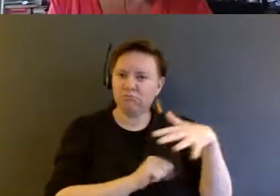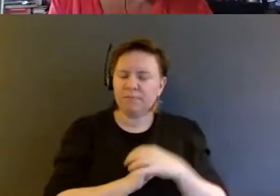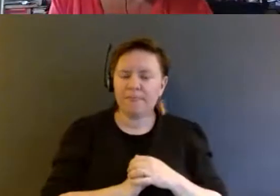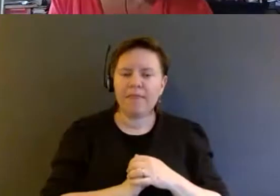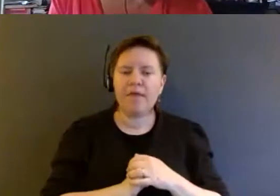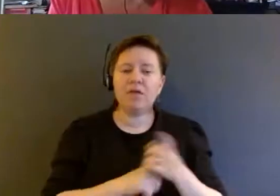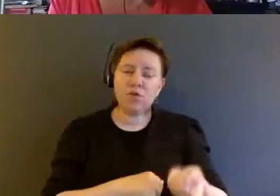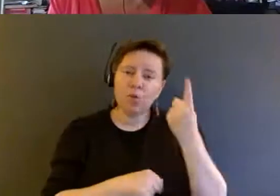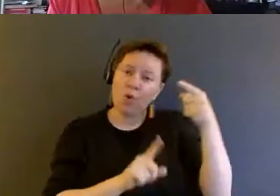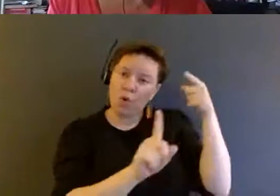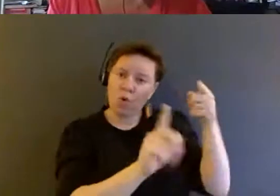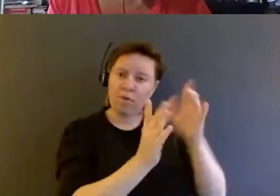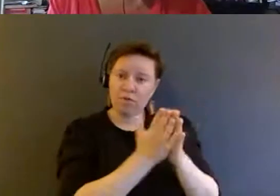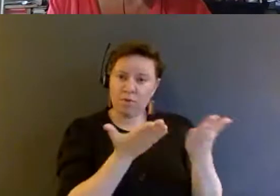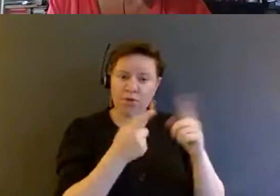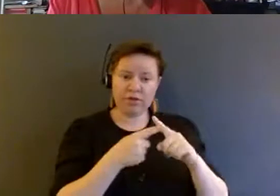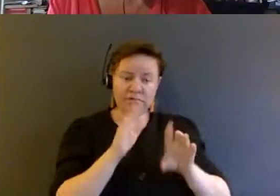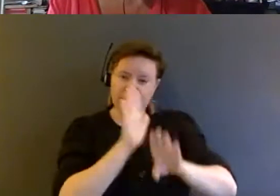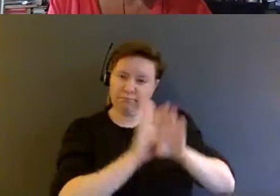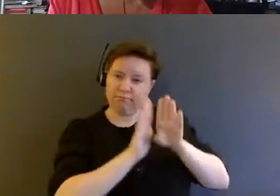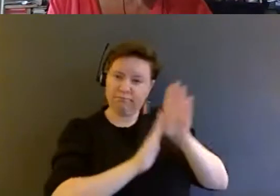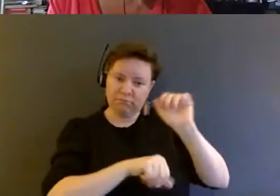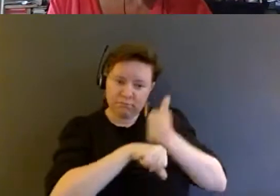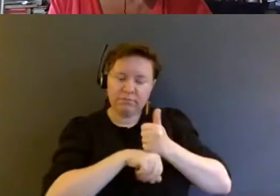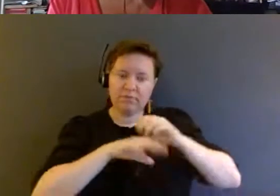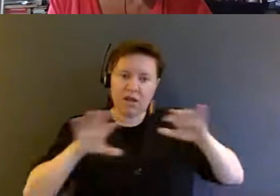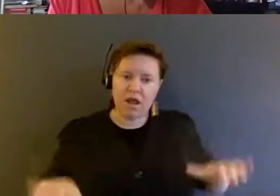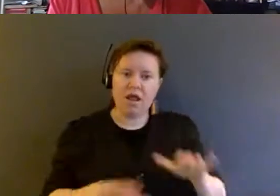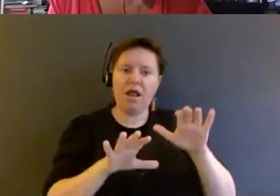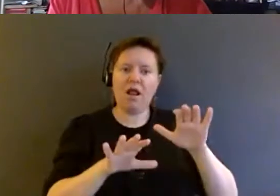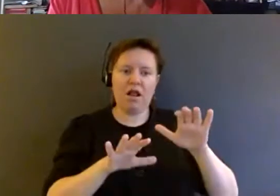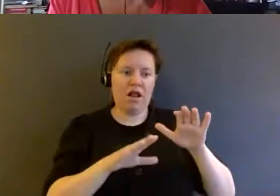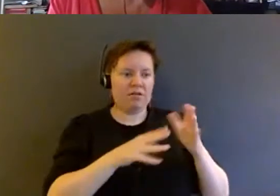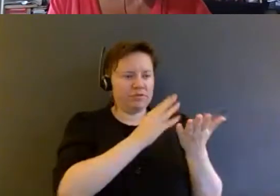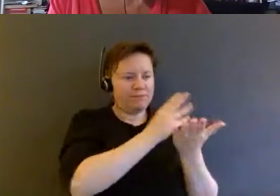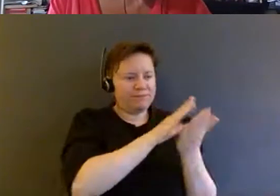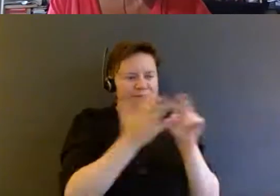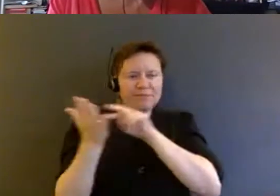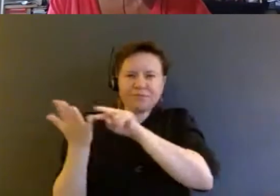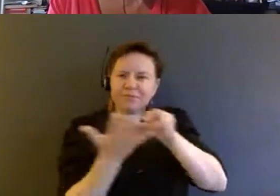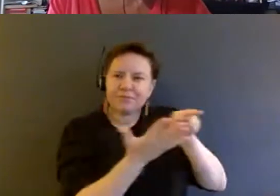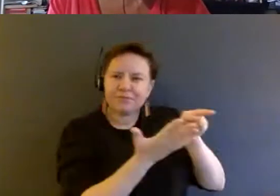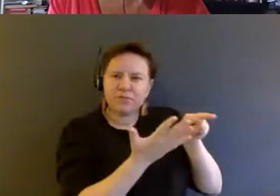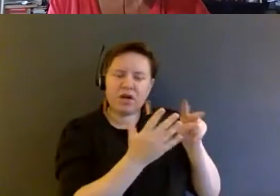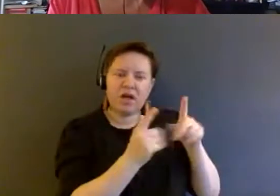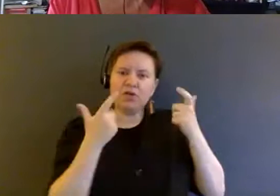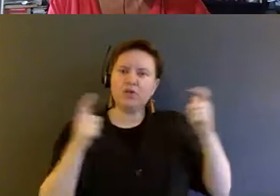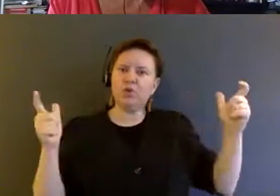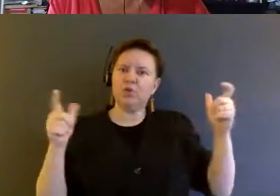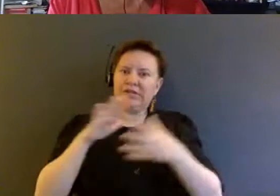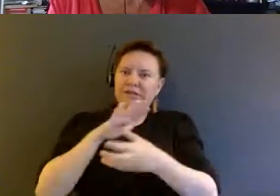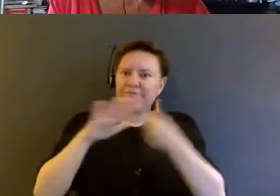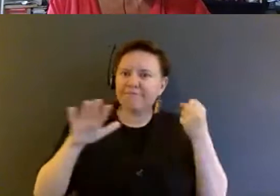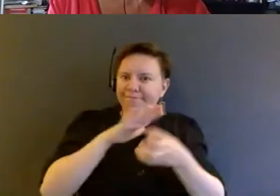one aim of the book is to construct and activate a genealogy of the largest decarceration movement in U.S. history,